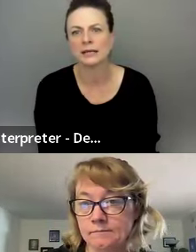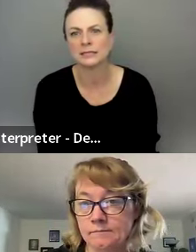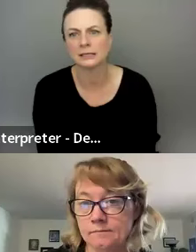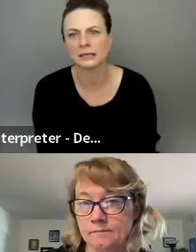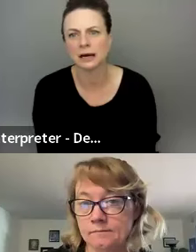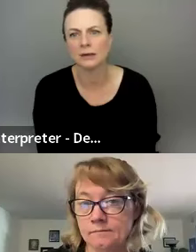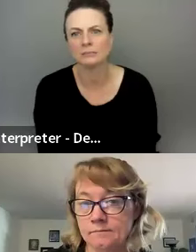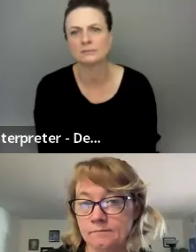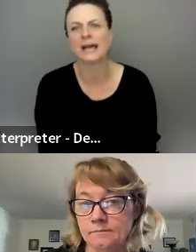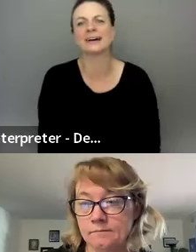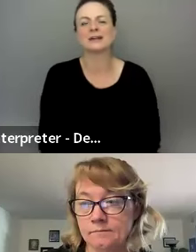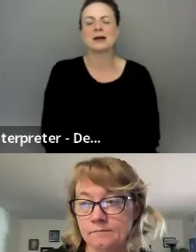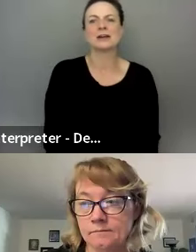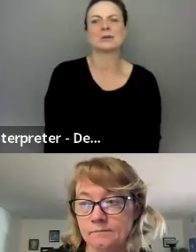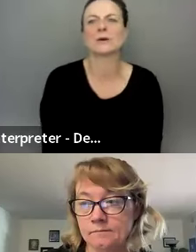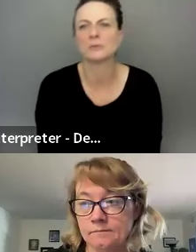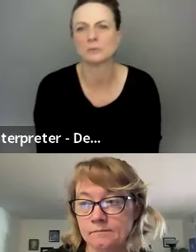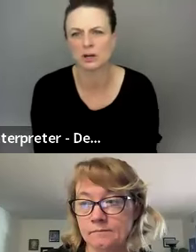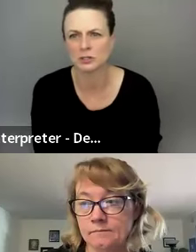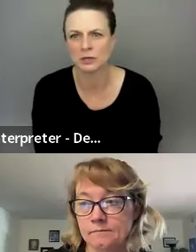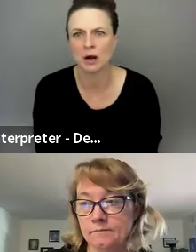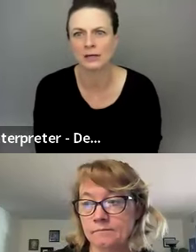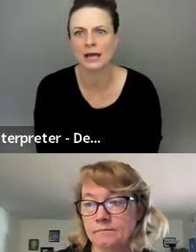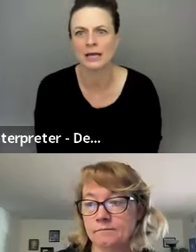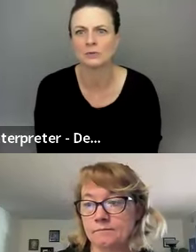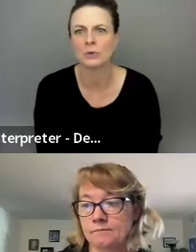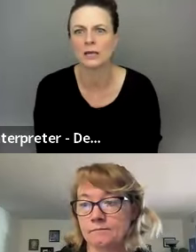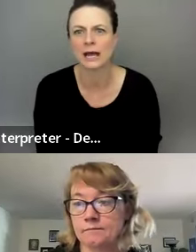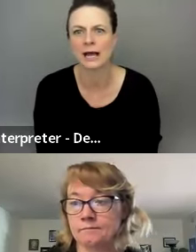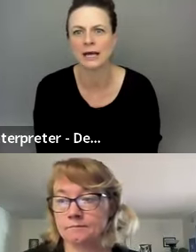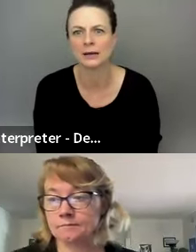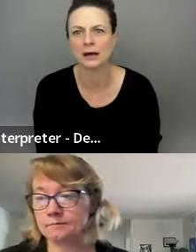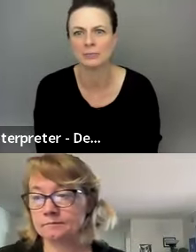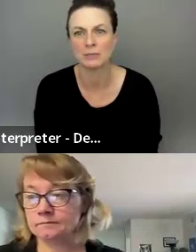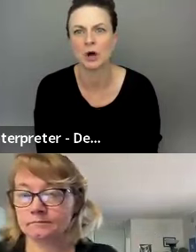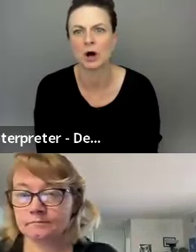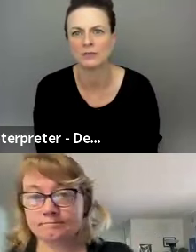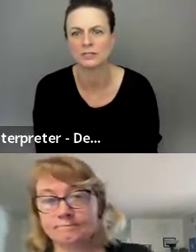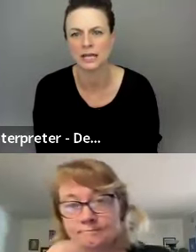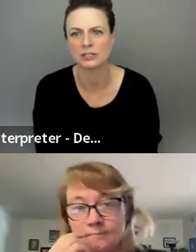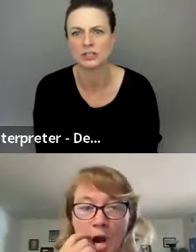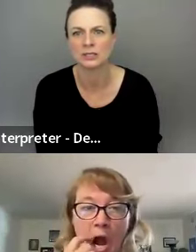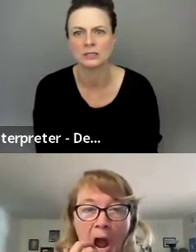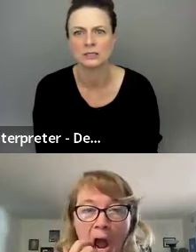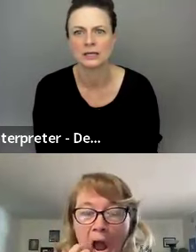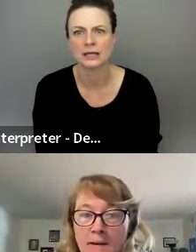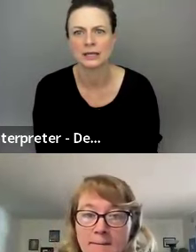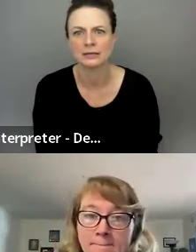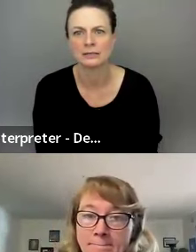I did, um, one that was called stream art and we had, um, people on the stage